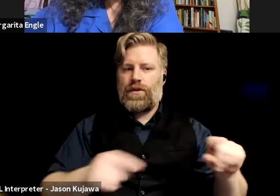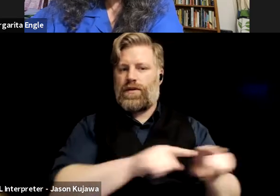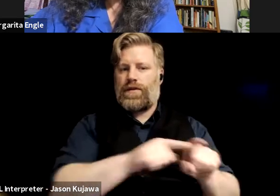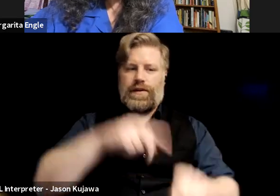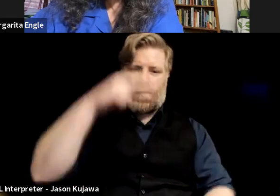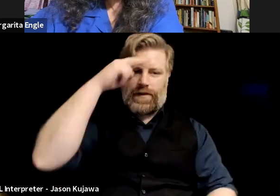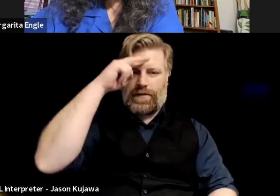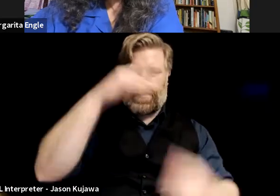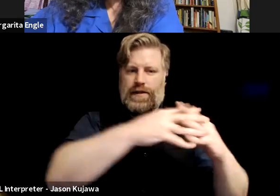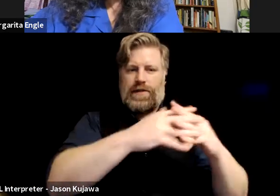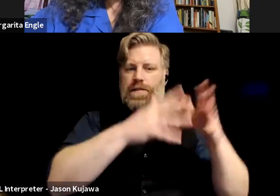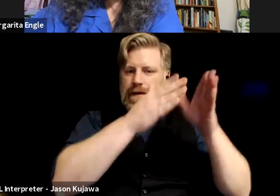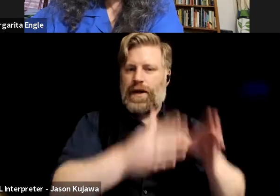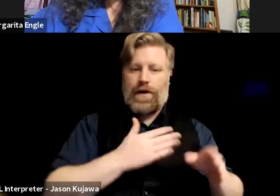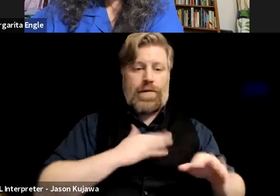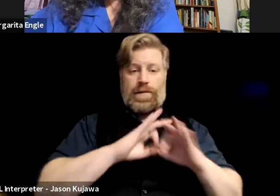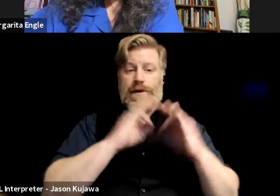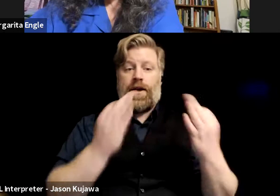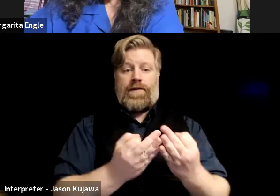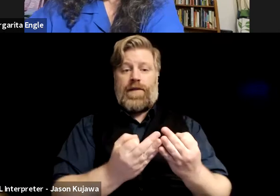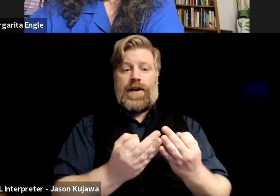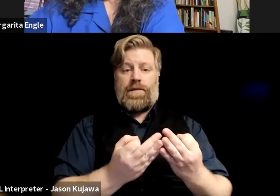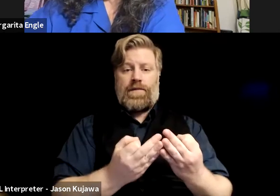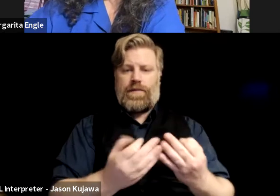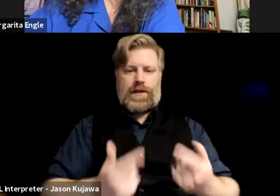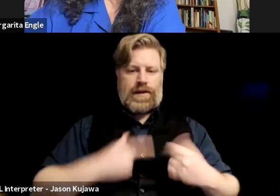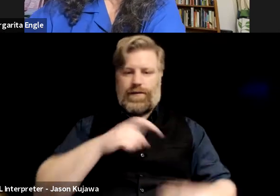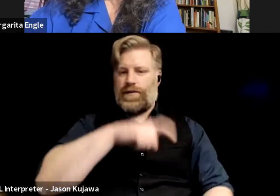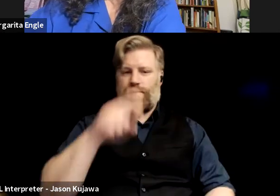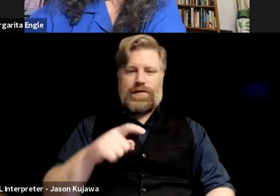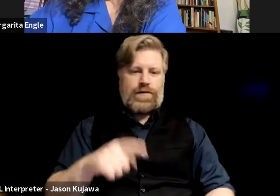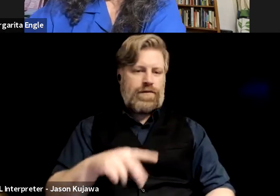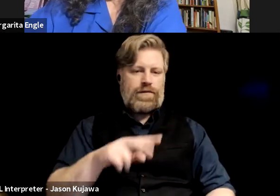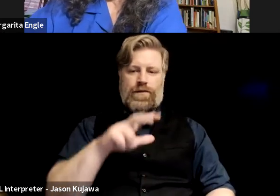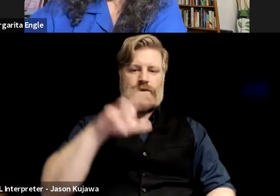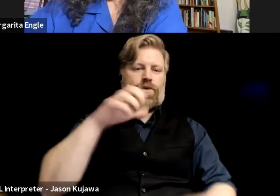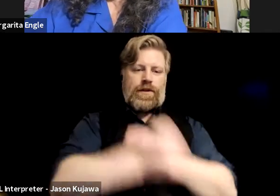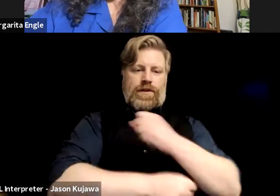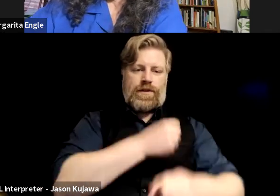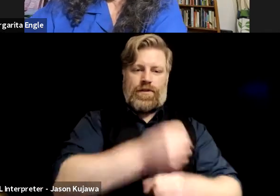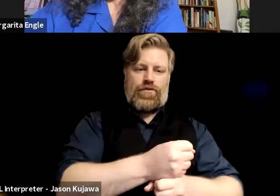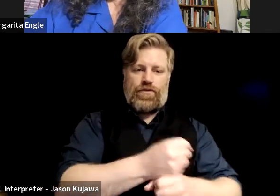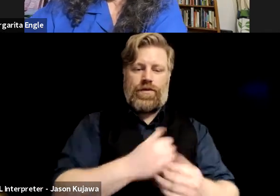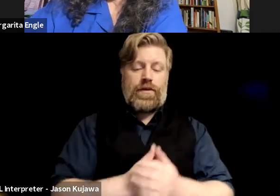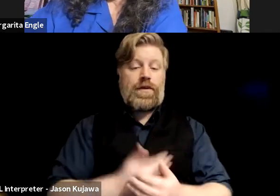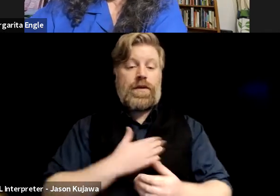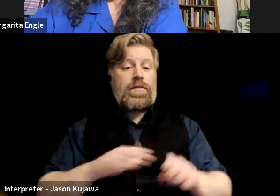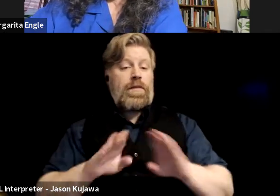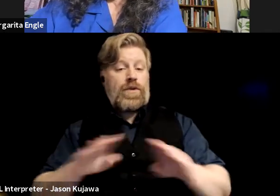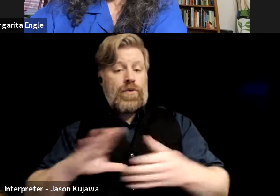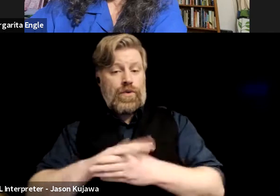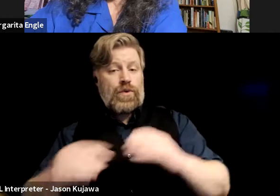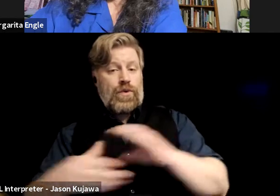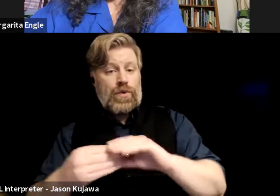-American, my family's been being in Texas for hundreds of years, or my, my children's story, the children of an